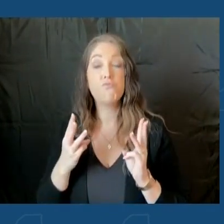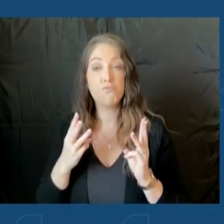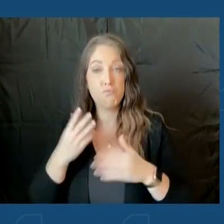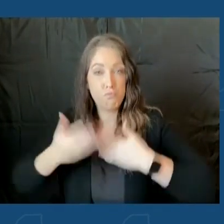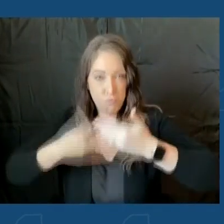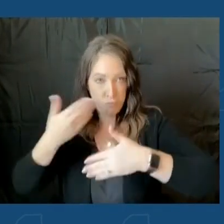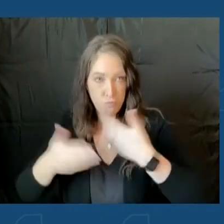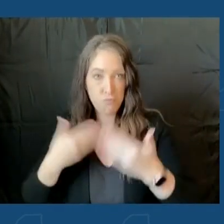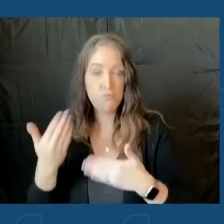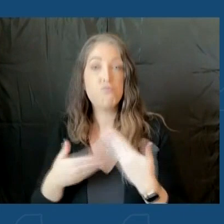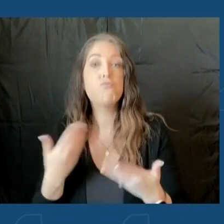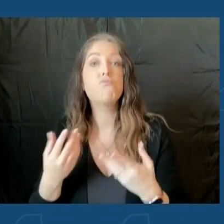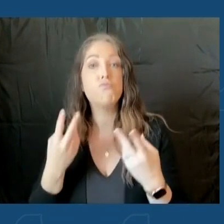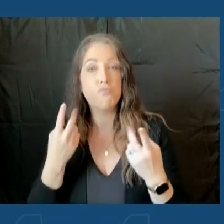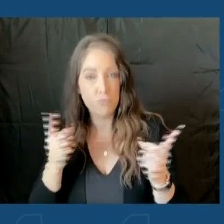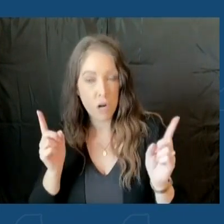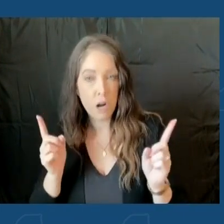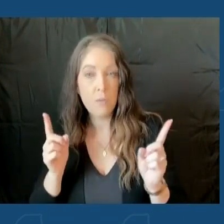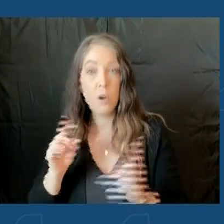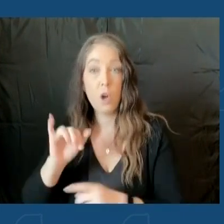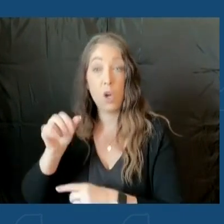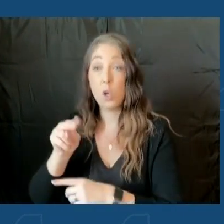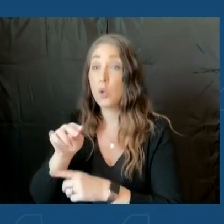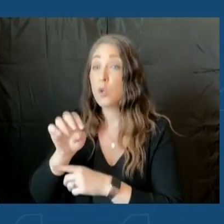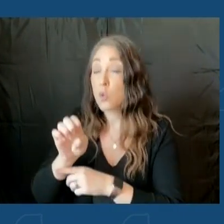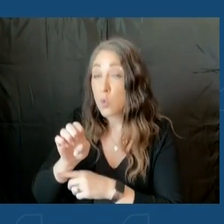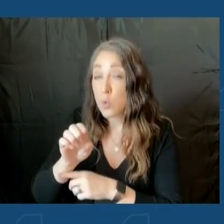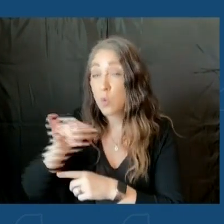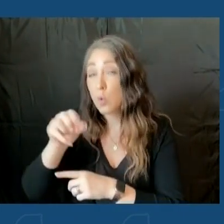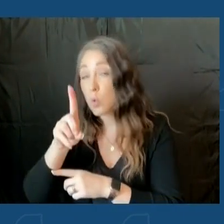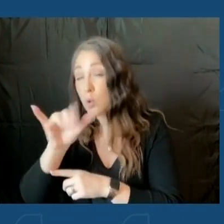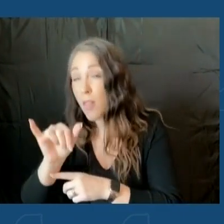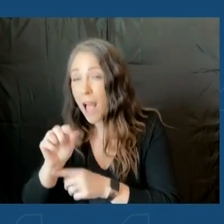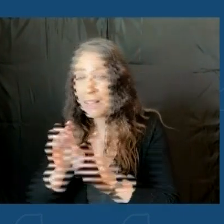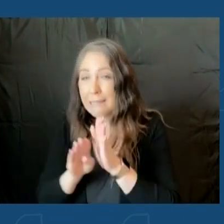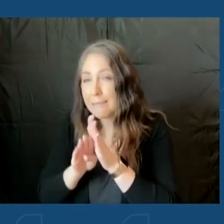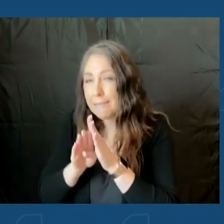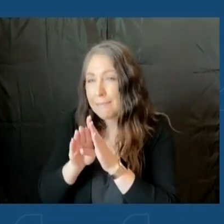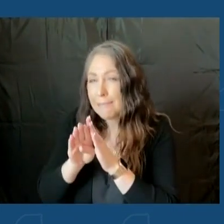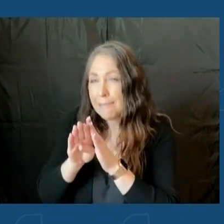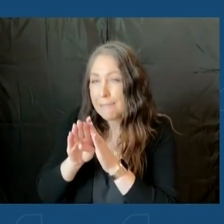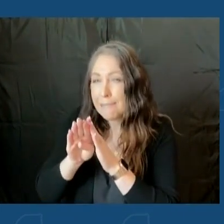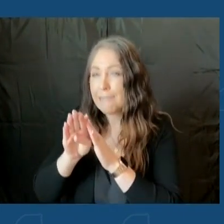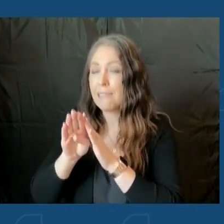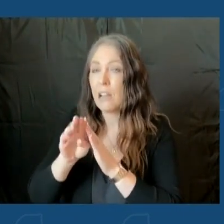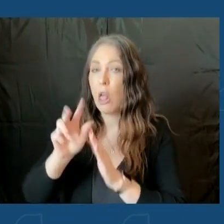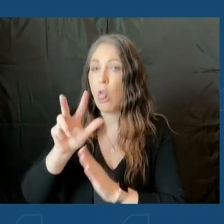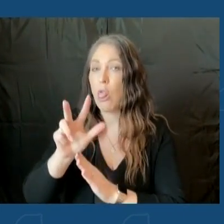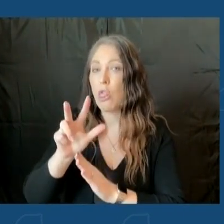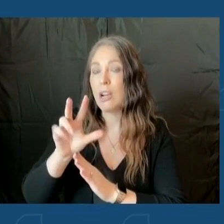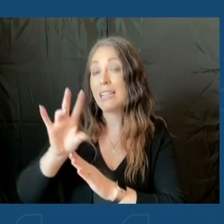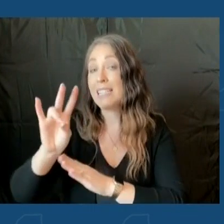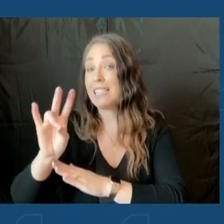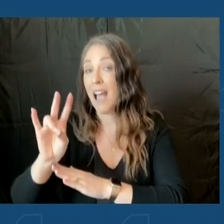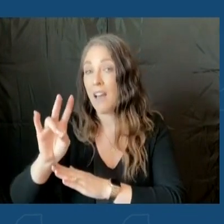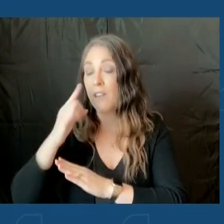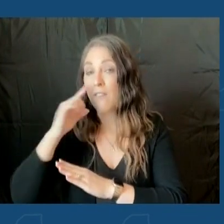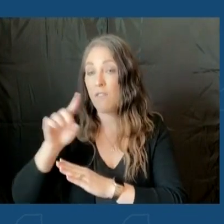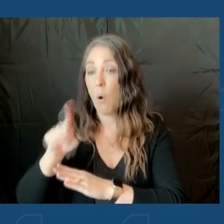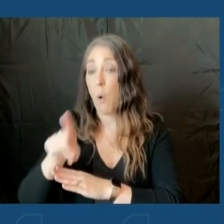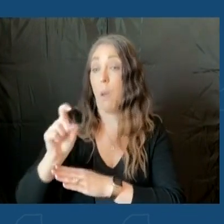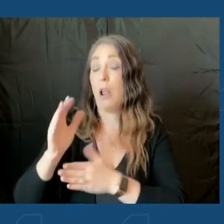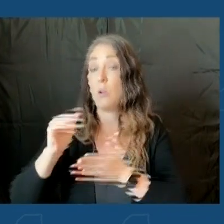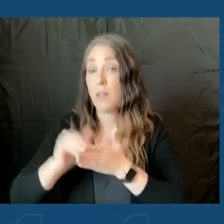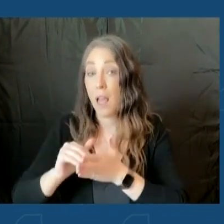at June 20th, July 16th, trending upwards a little bit. We're at 37 cases per 100,000. Last week was 35.